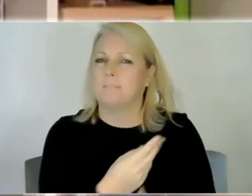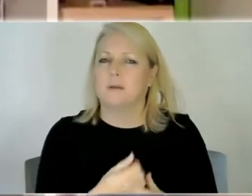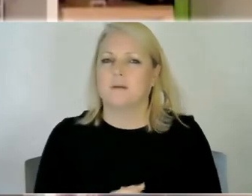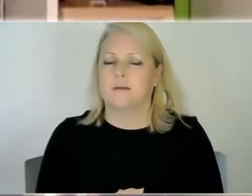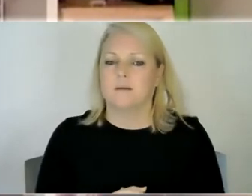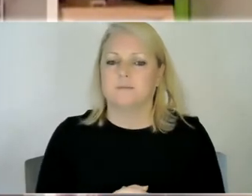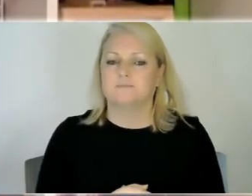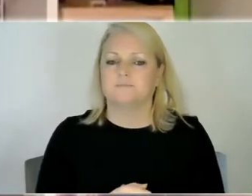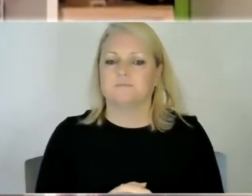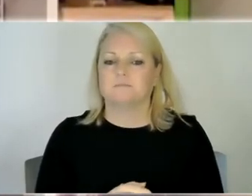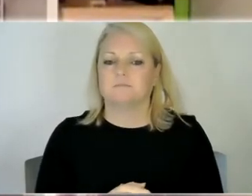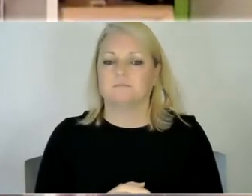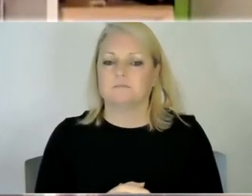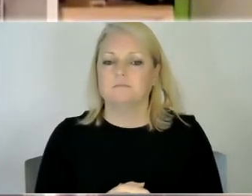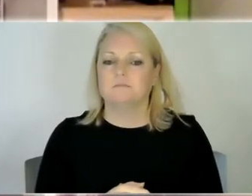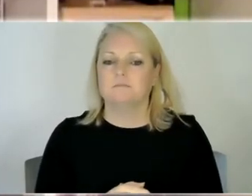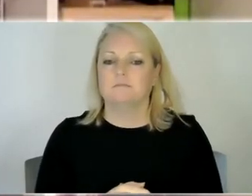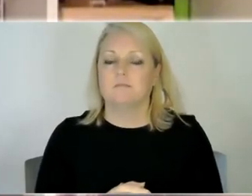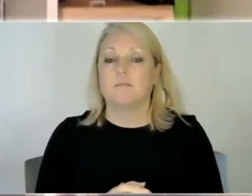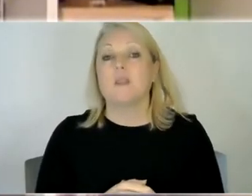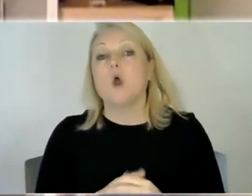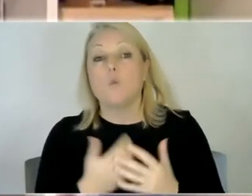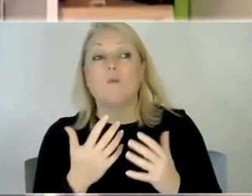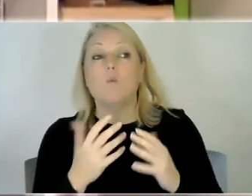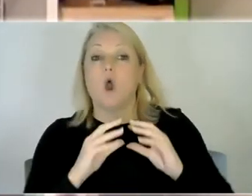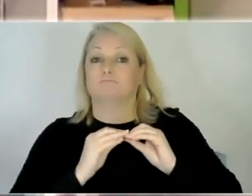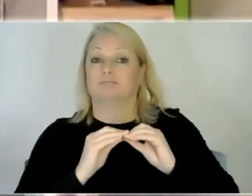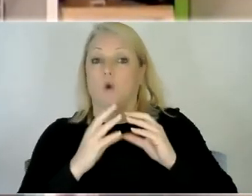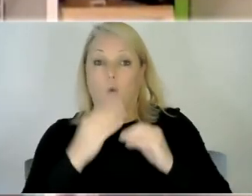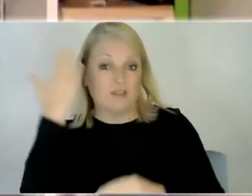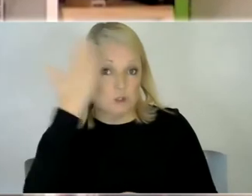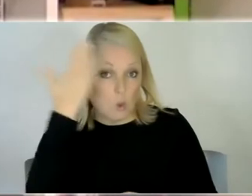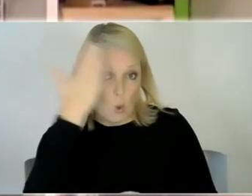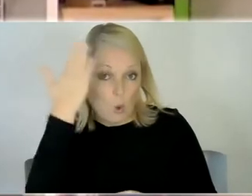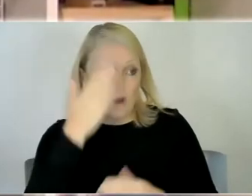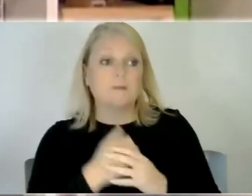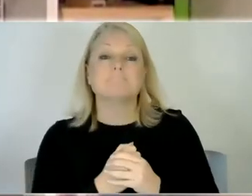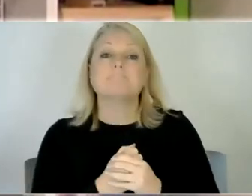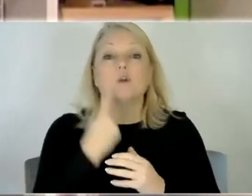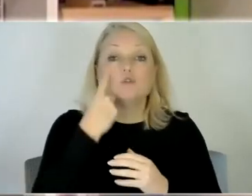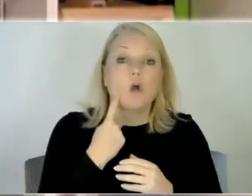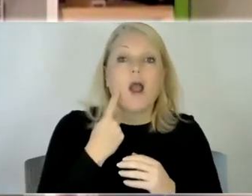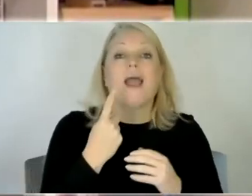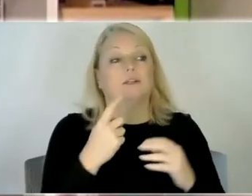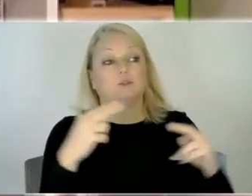we were working on it with school um with integrating them and with uh